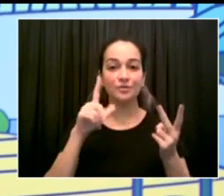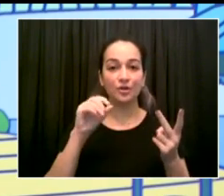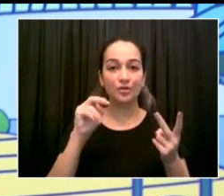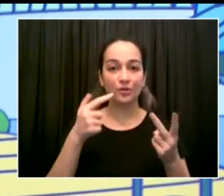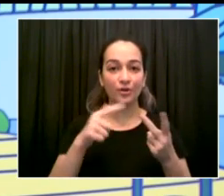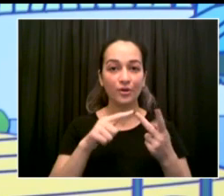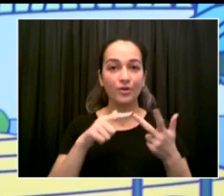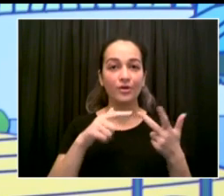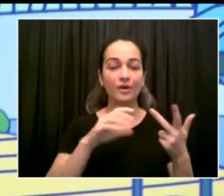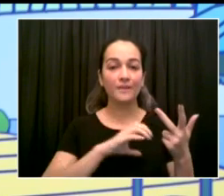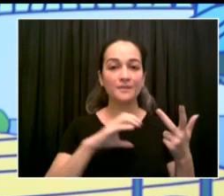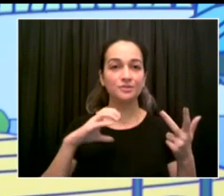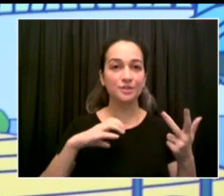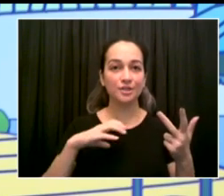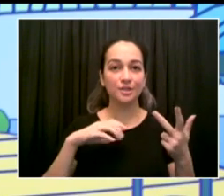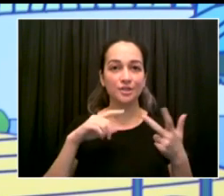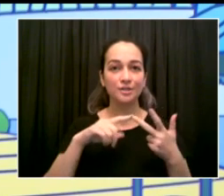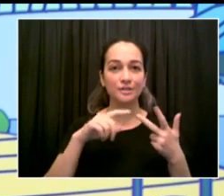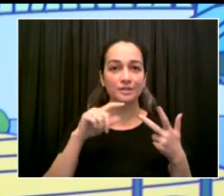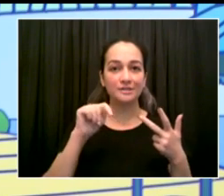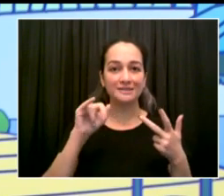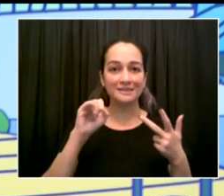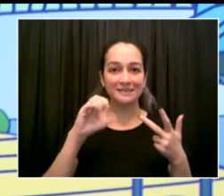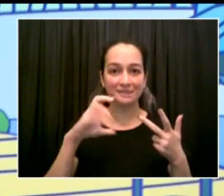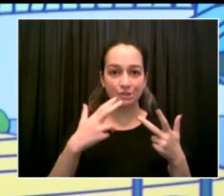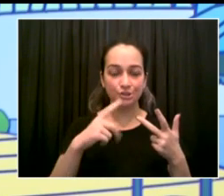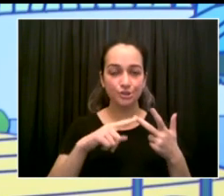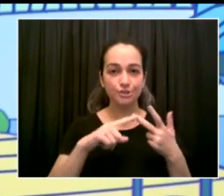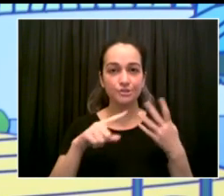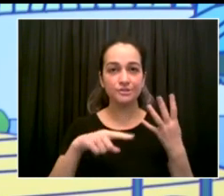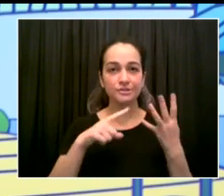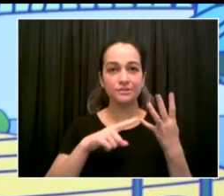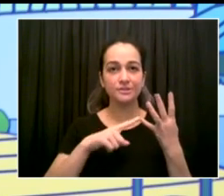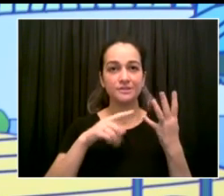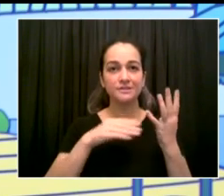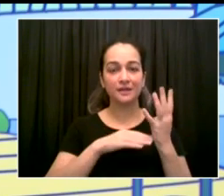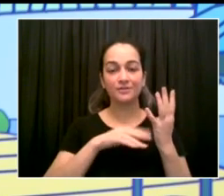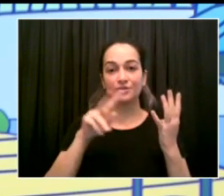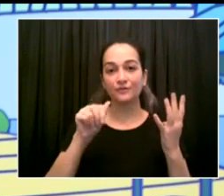Jay Varma. The first question today goes to Paul Liotta from the Staten Island Advance.